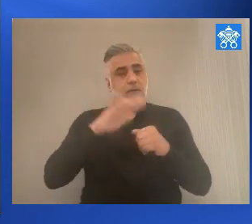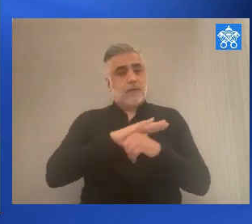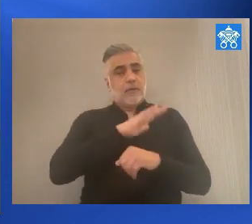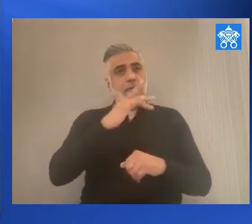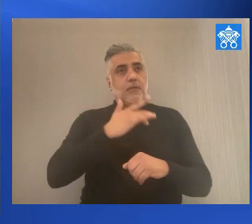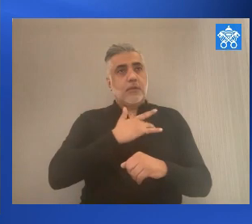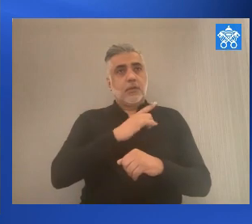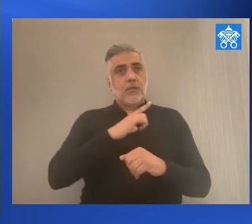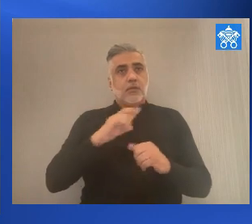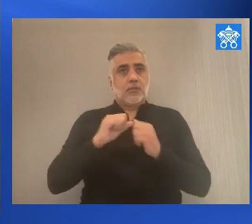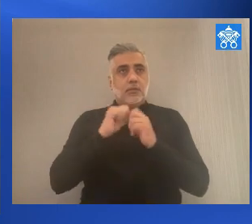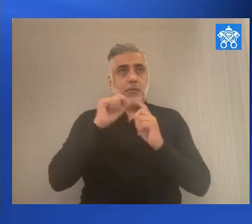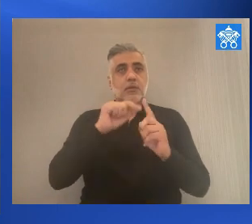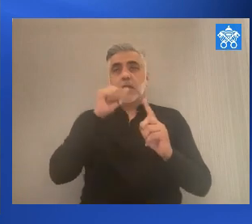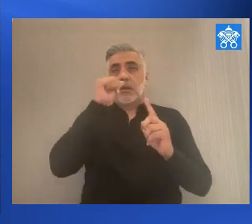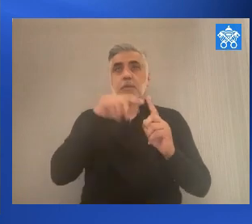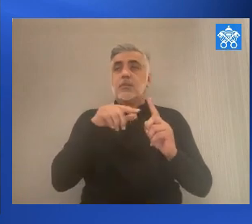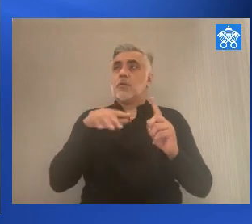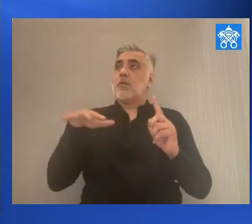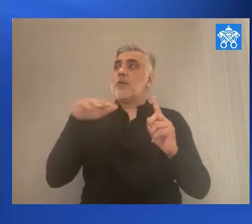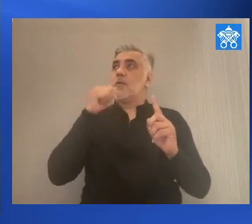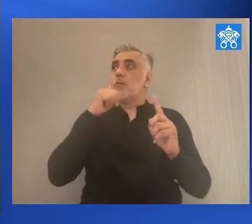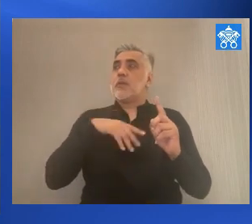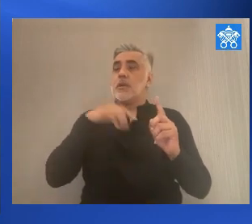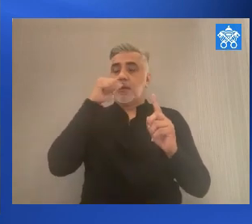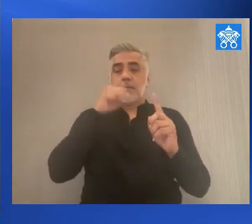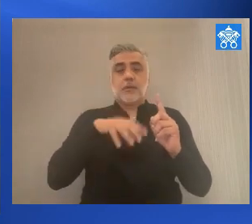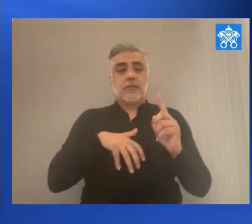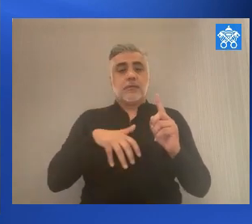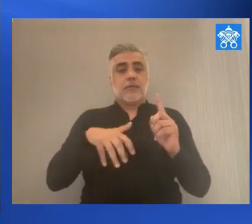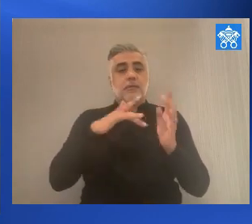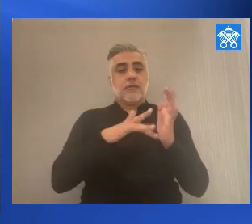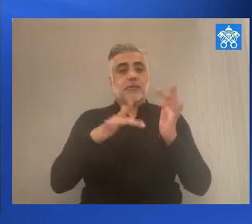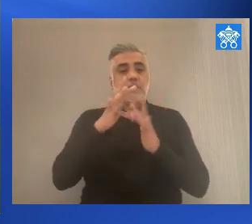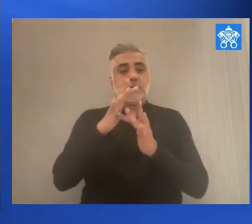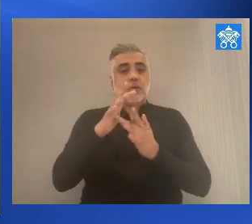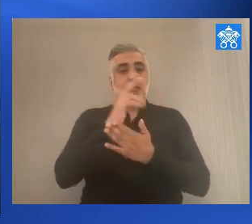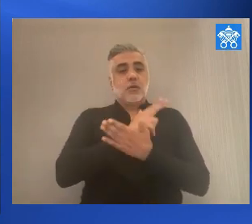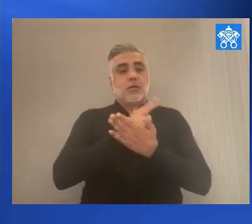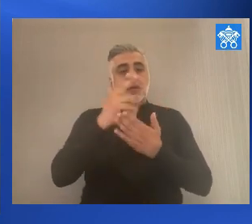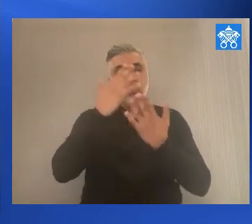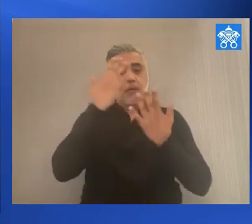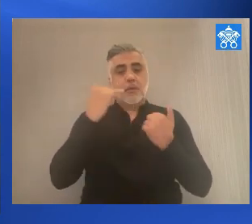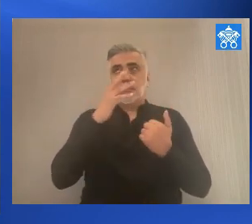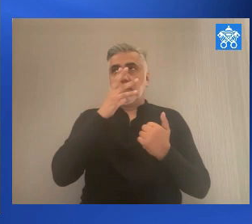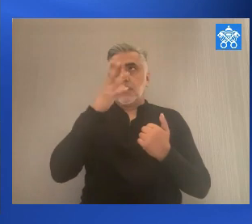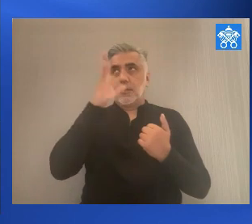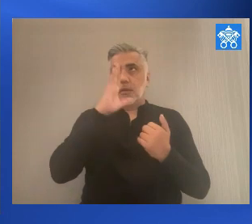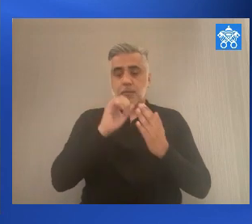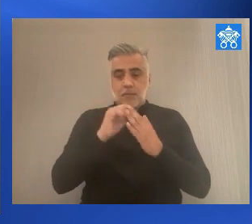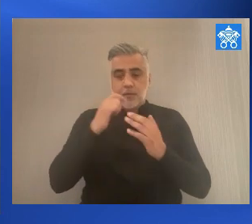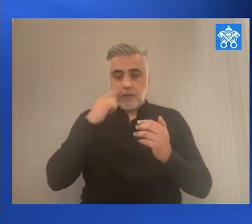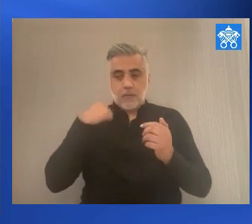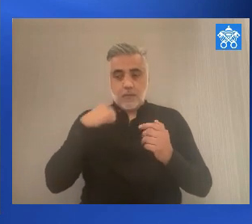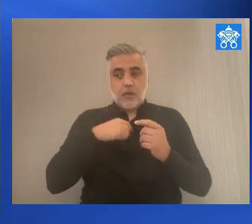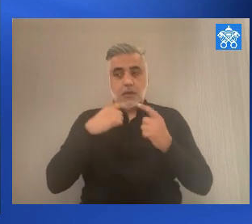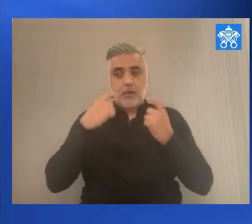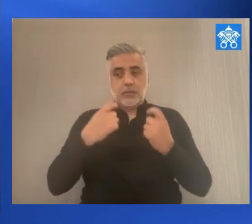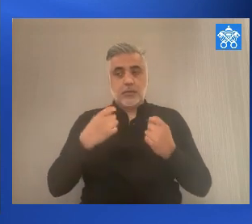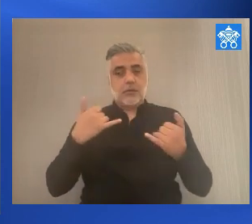Santa Maria, Mater Dei, ora pro nobis peccatoribus, nunc et in hora mortis nostre. Amen.